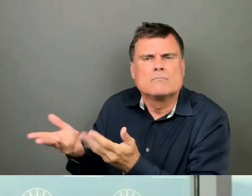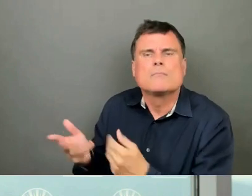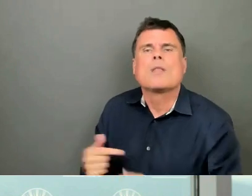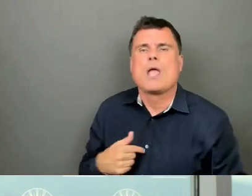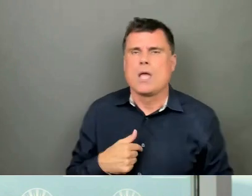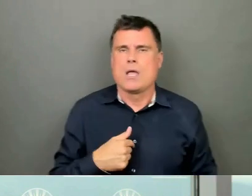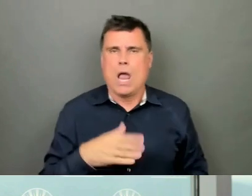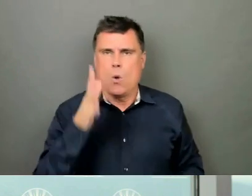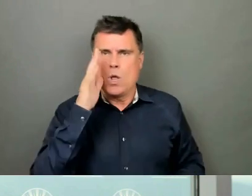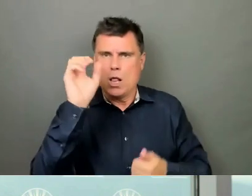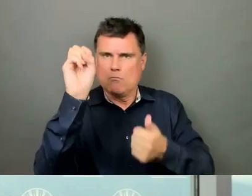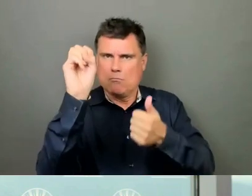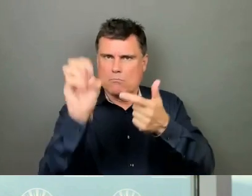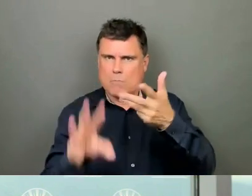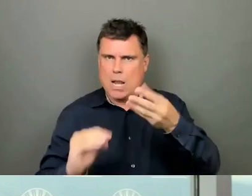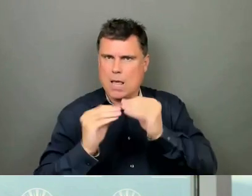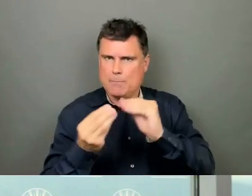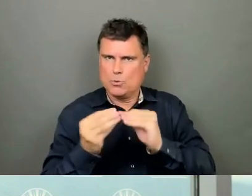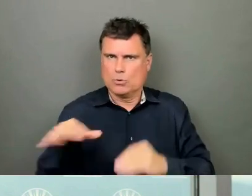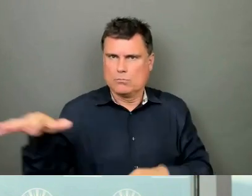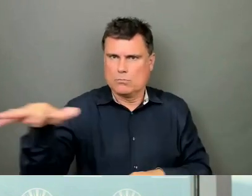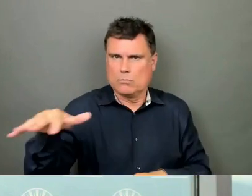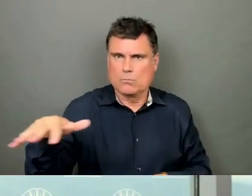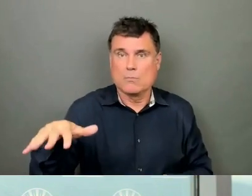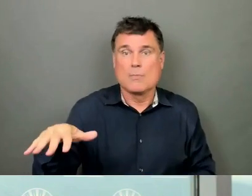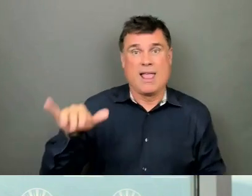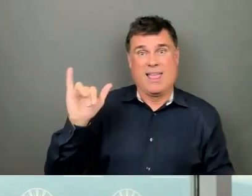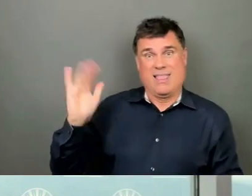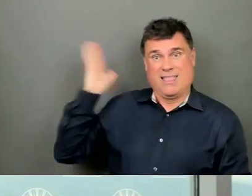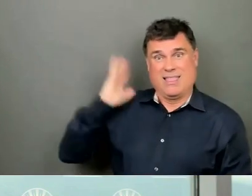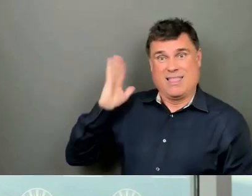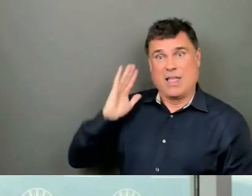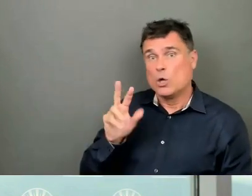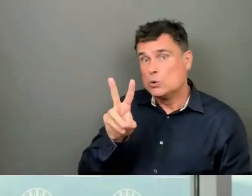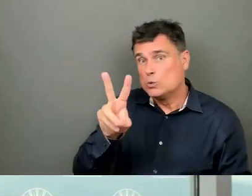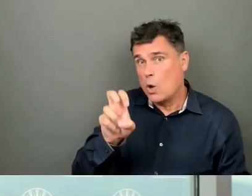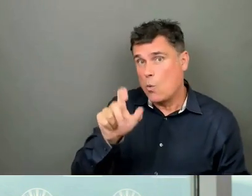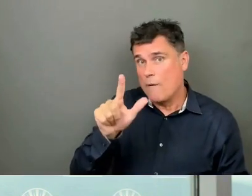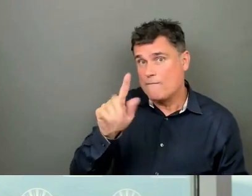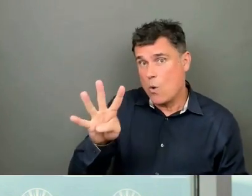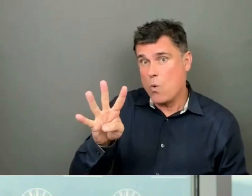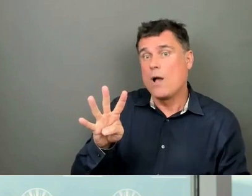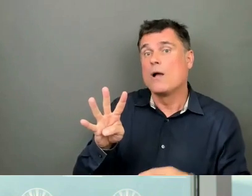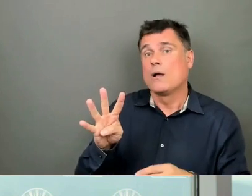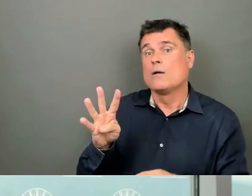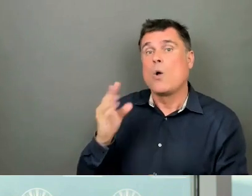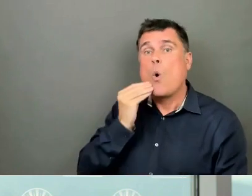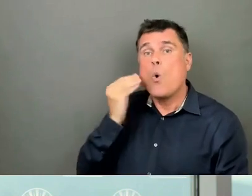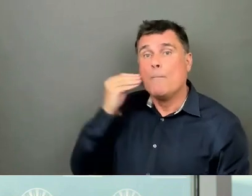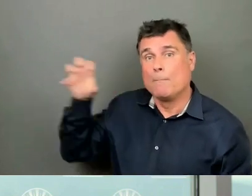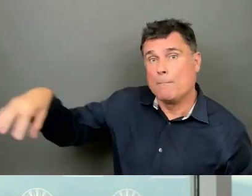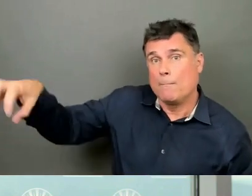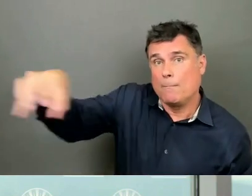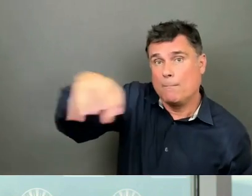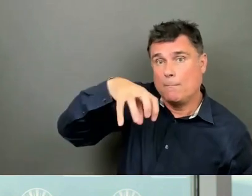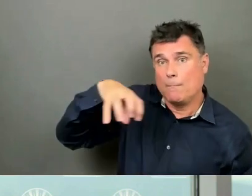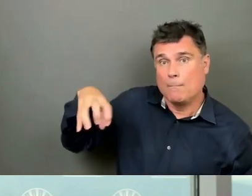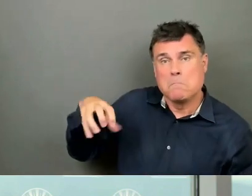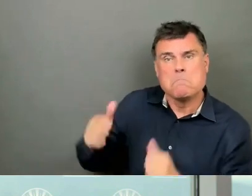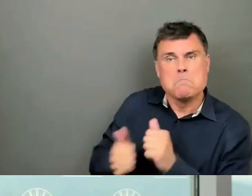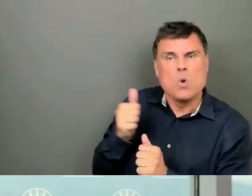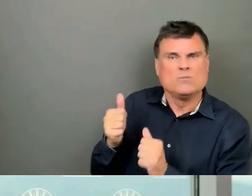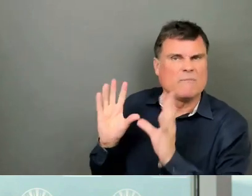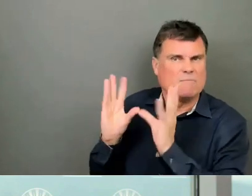I'll run through the numbers. On the original site there were 224 units. Most of the units were occupied by